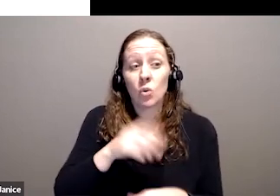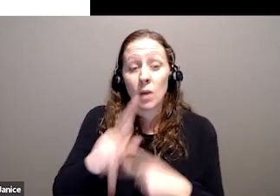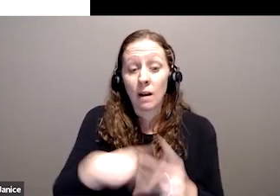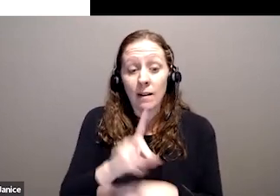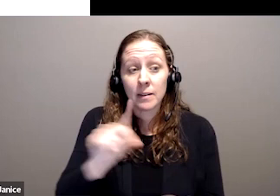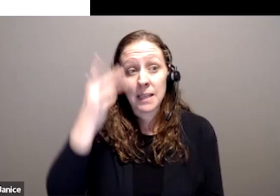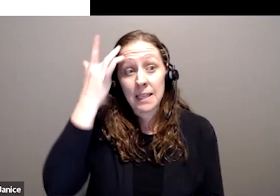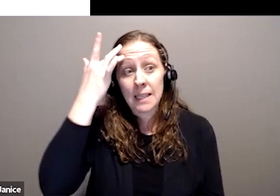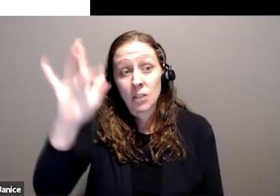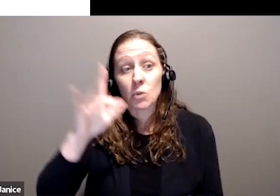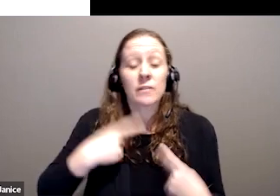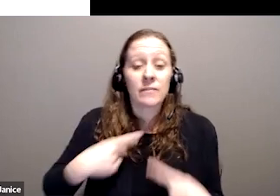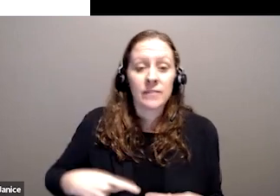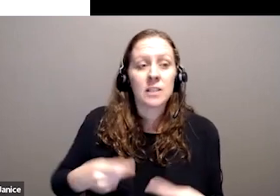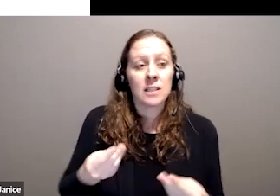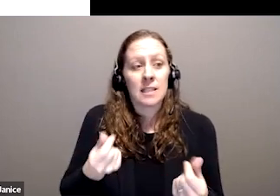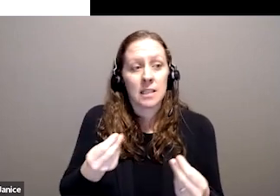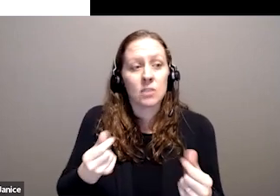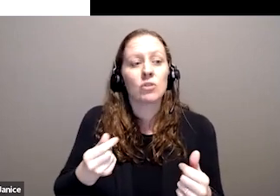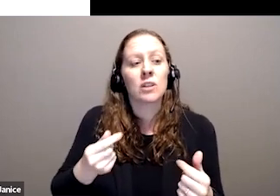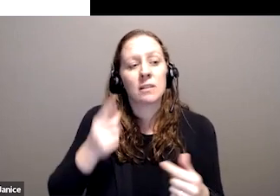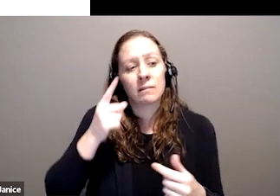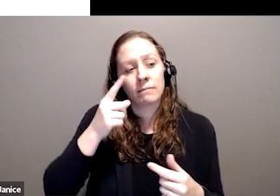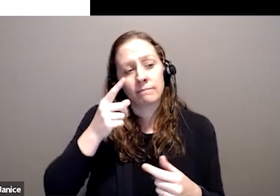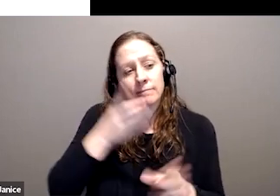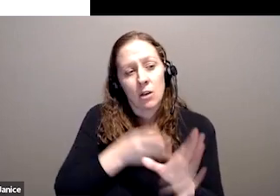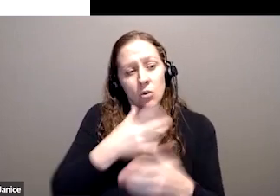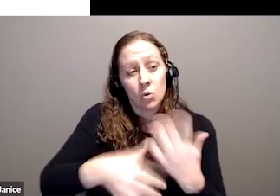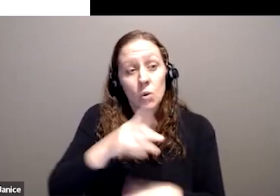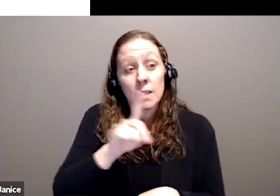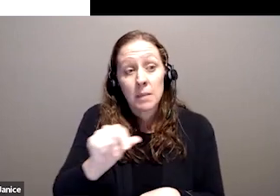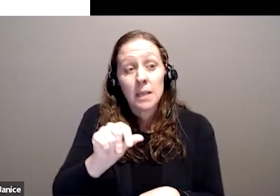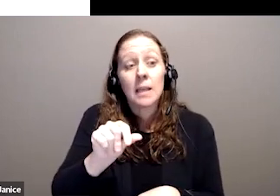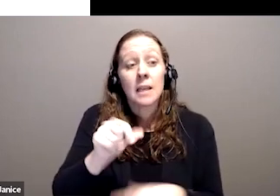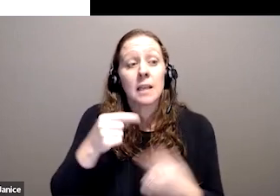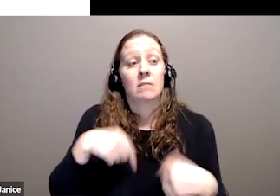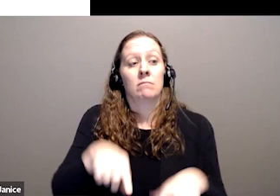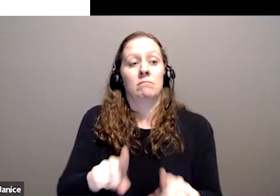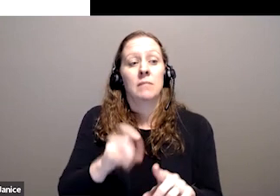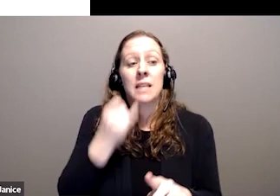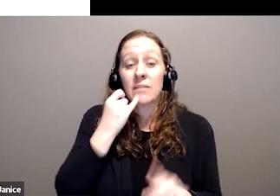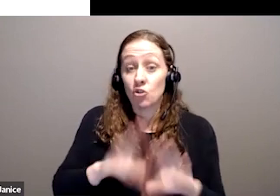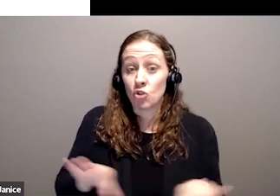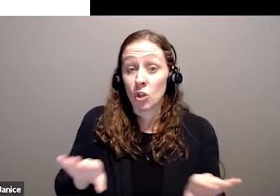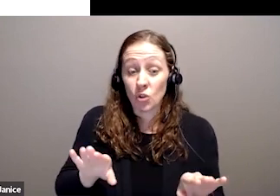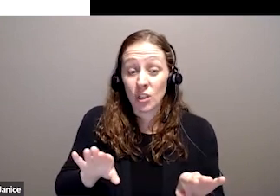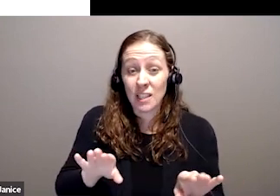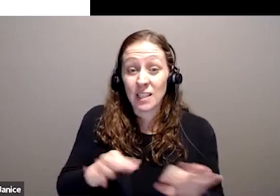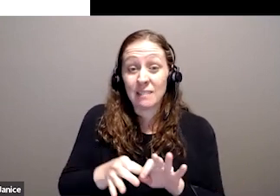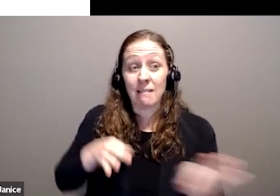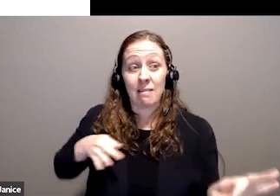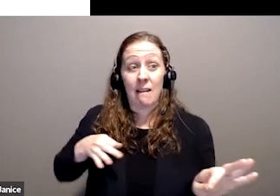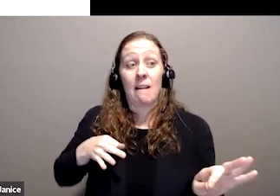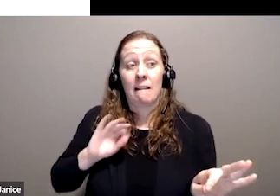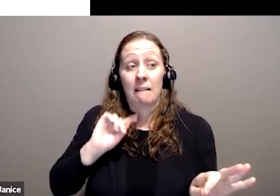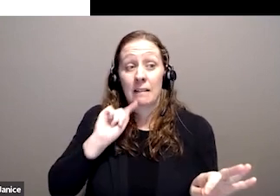provides early intervention for children with significant development delay. And all of this is